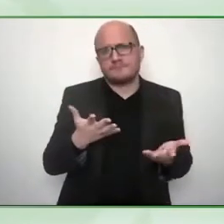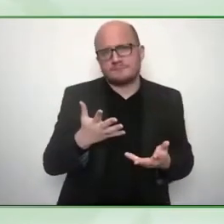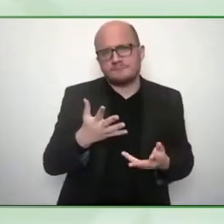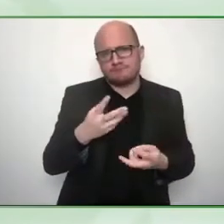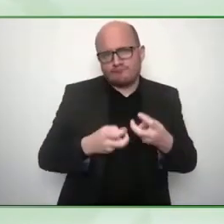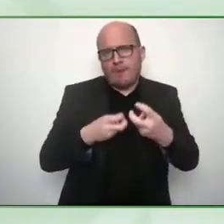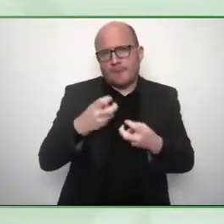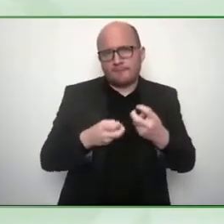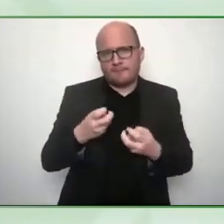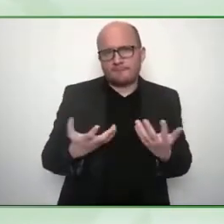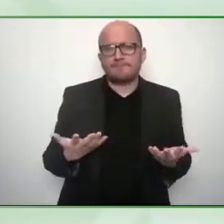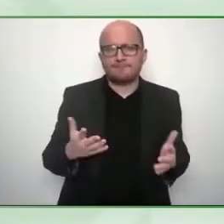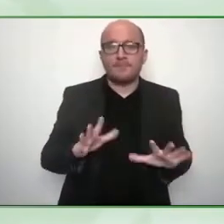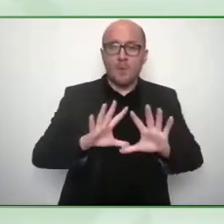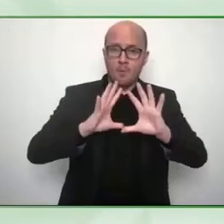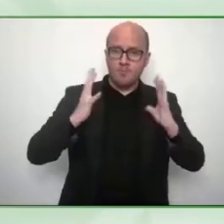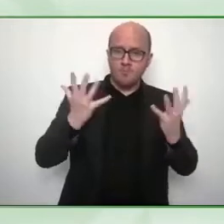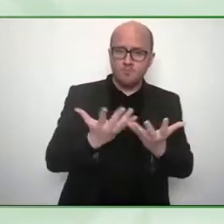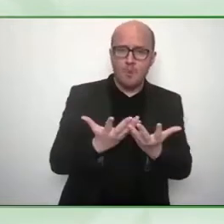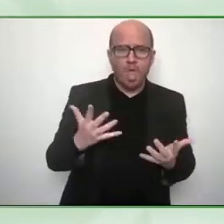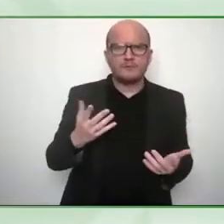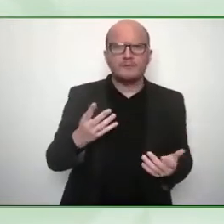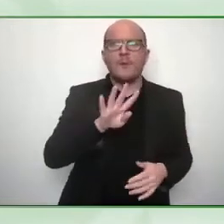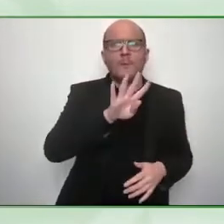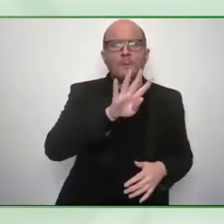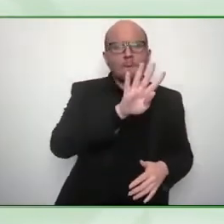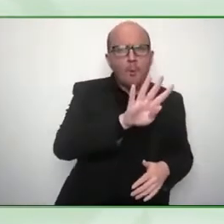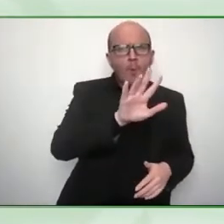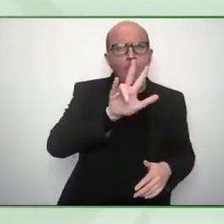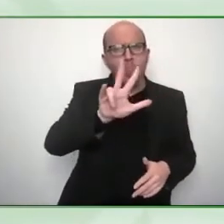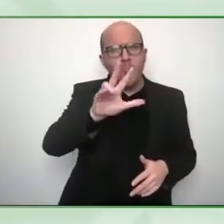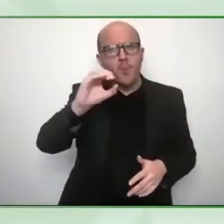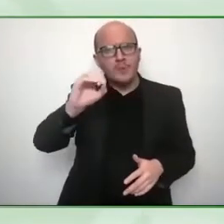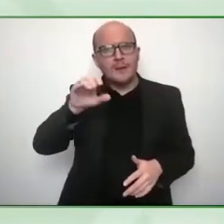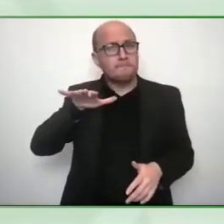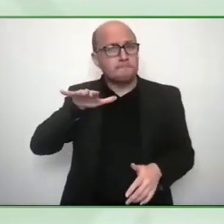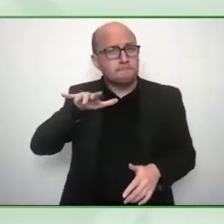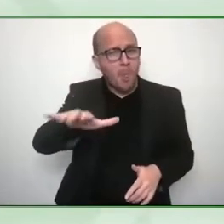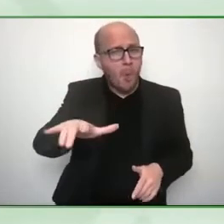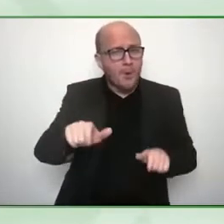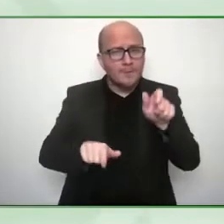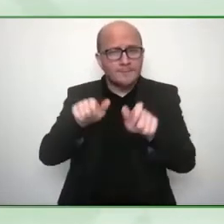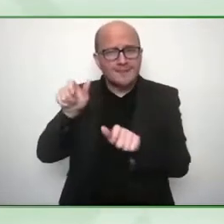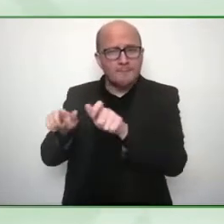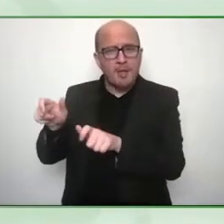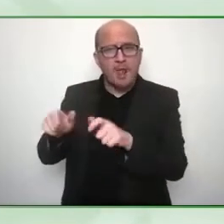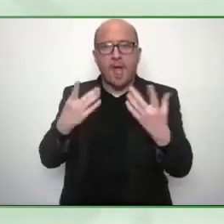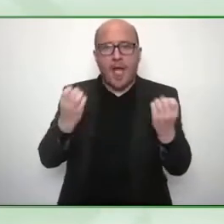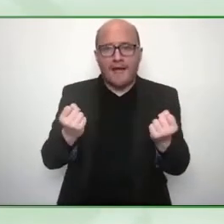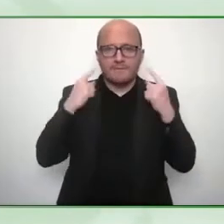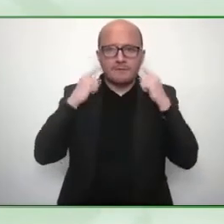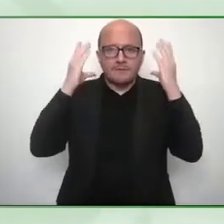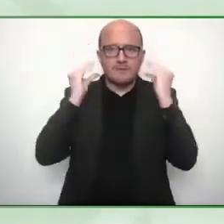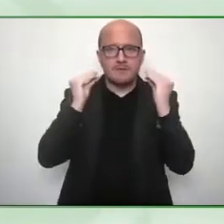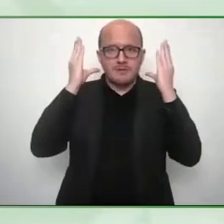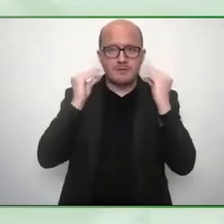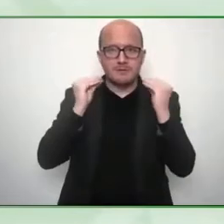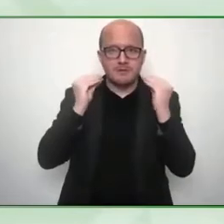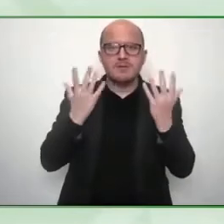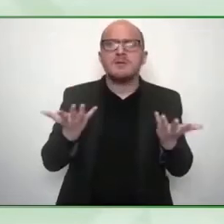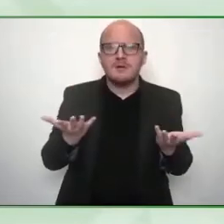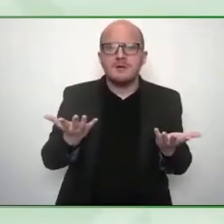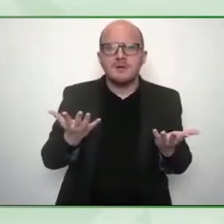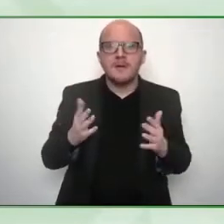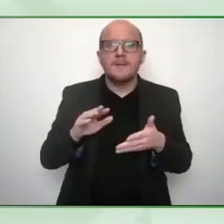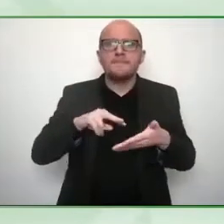people around the world who have hearing disability and disability is uh defined as uh interfering with one's